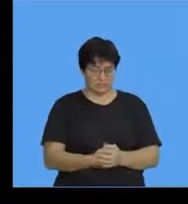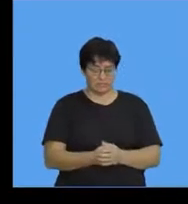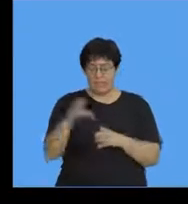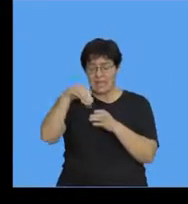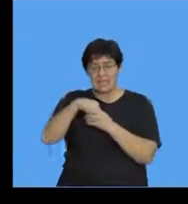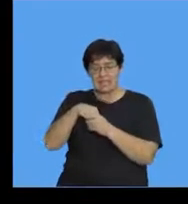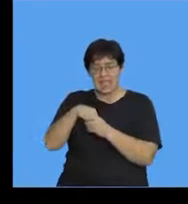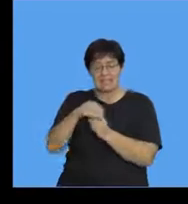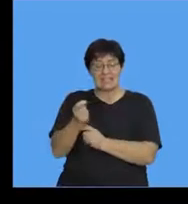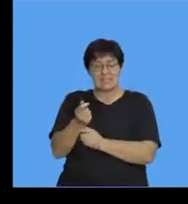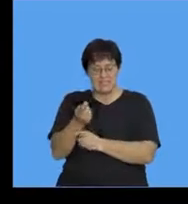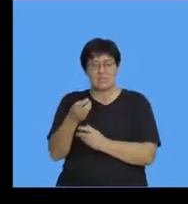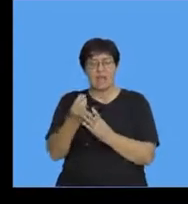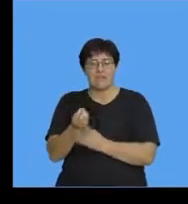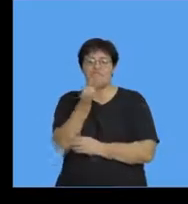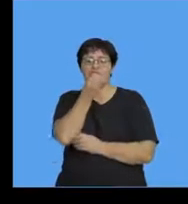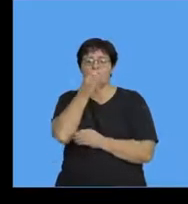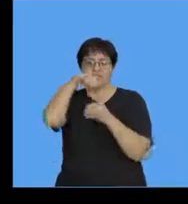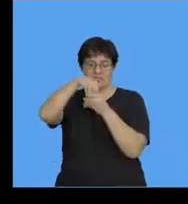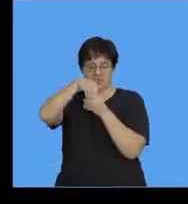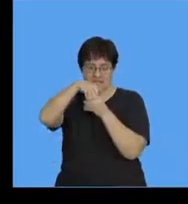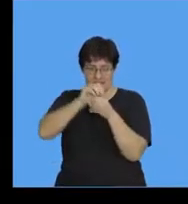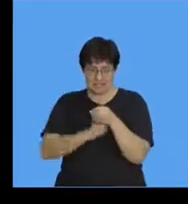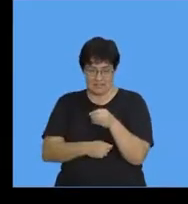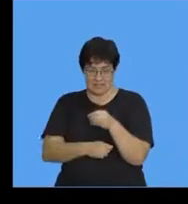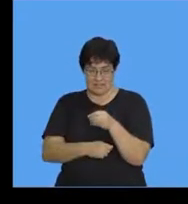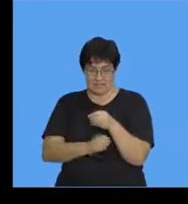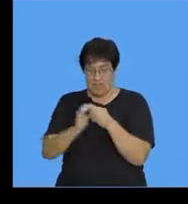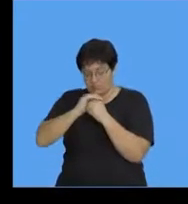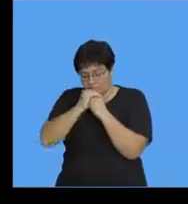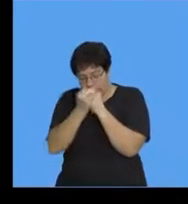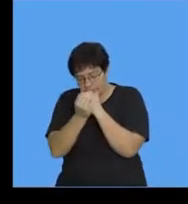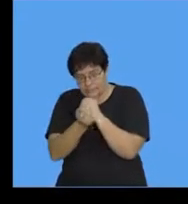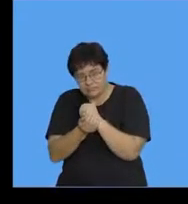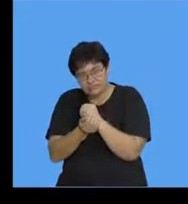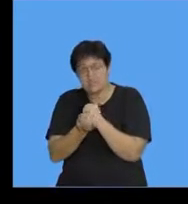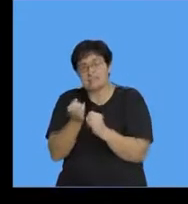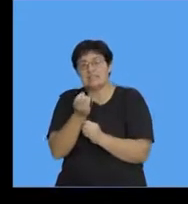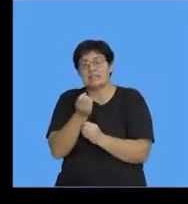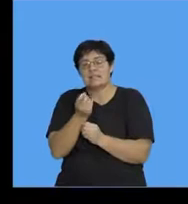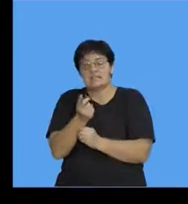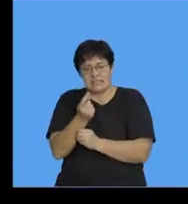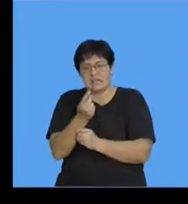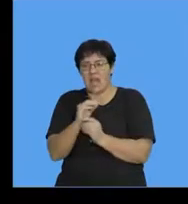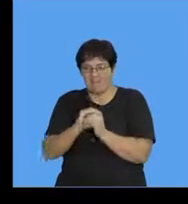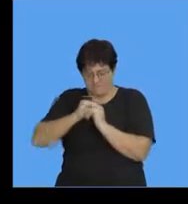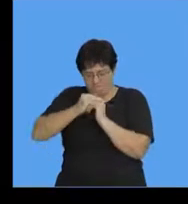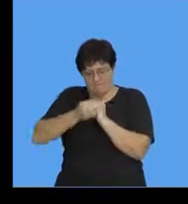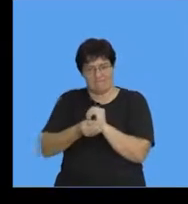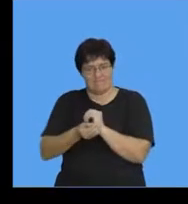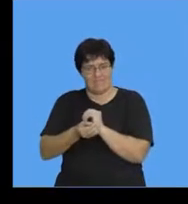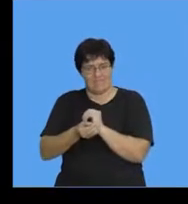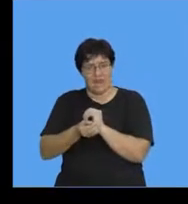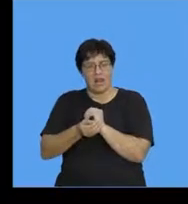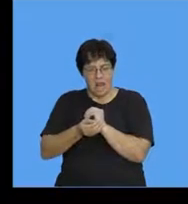seed what we've usually got is food and then around the seed we've got like a coat so it's